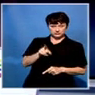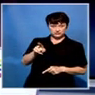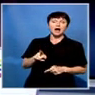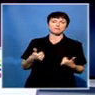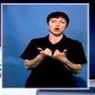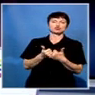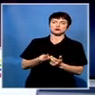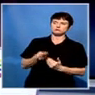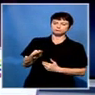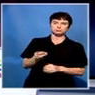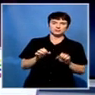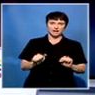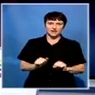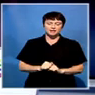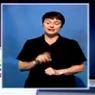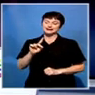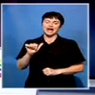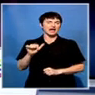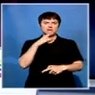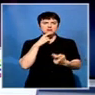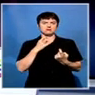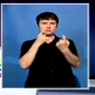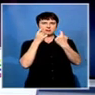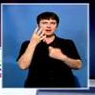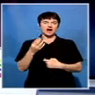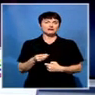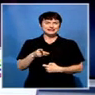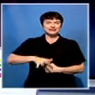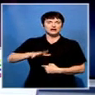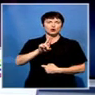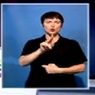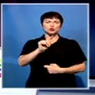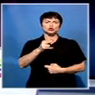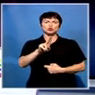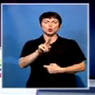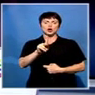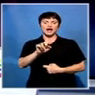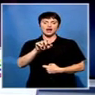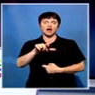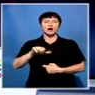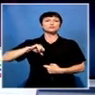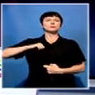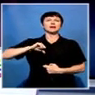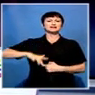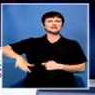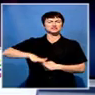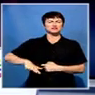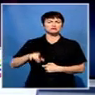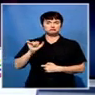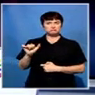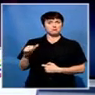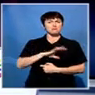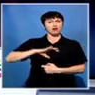Commission, but the mayor of Utukela District Municipality, Juru Mazibuko, remains undertook.